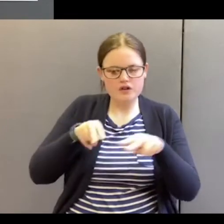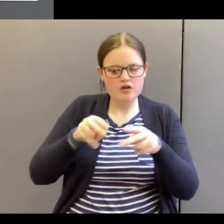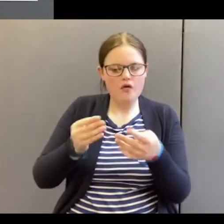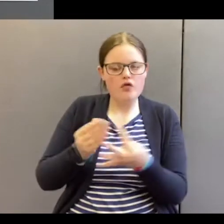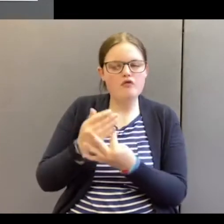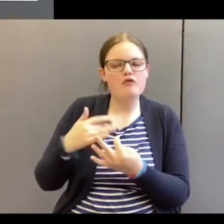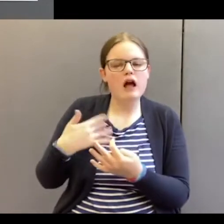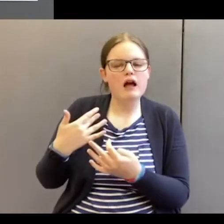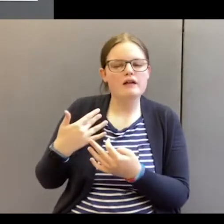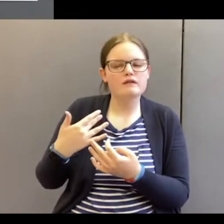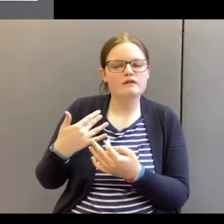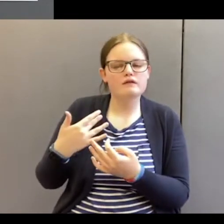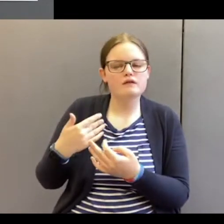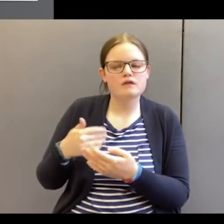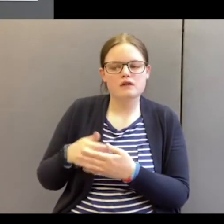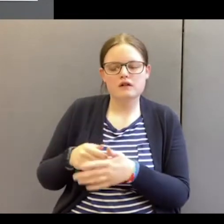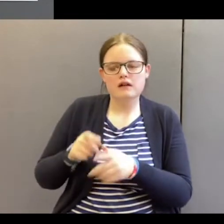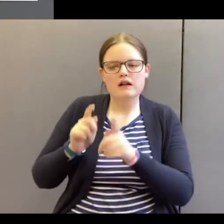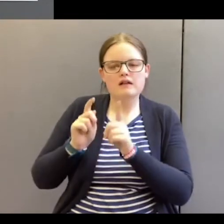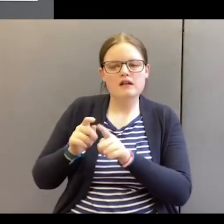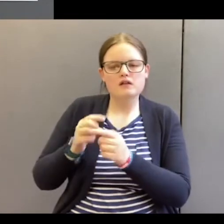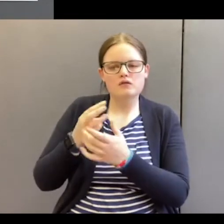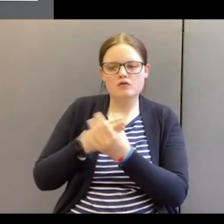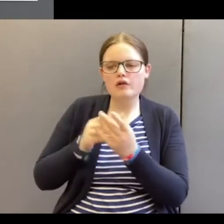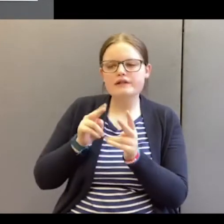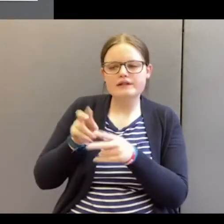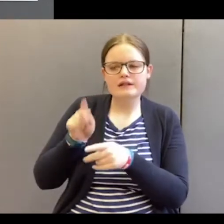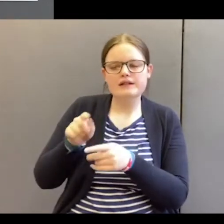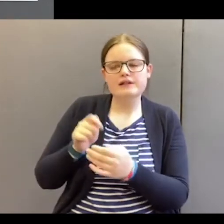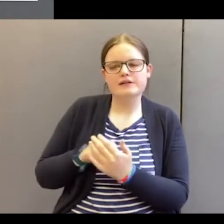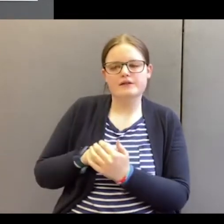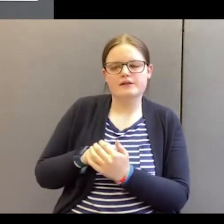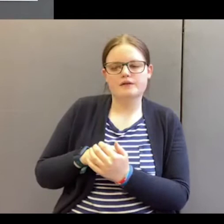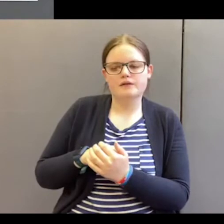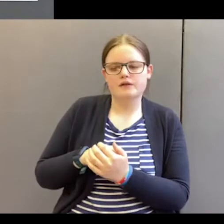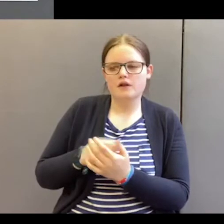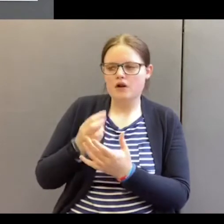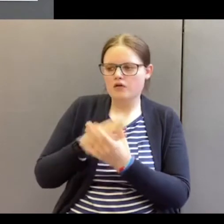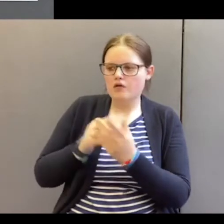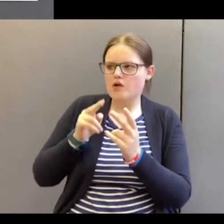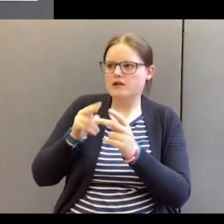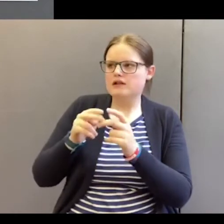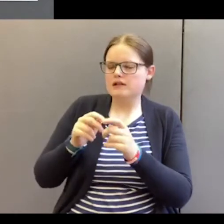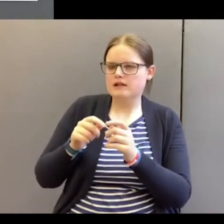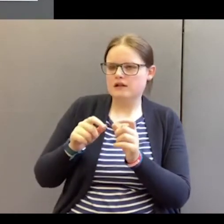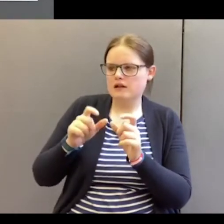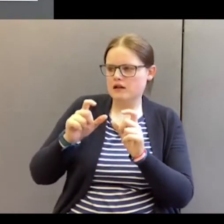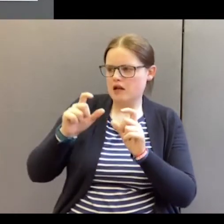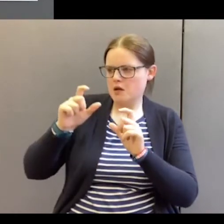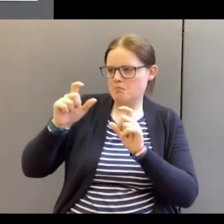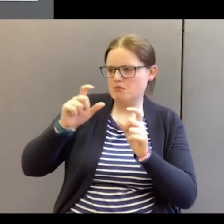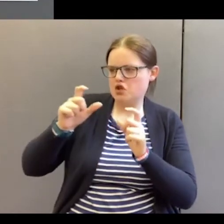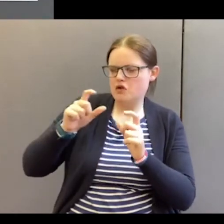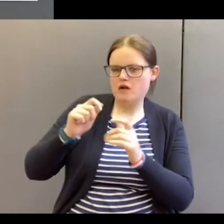through life. And that's what God sees. He doesn't see just the snapshots